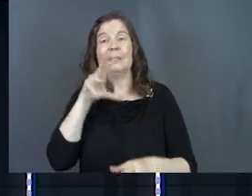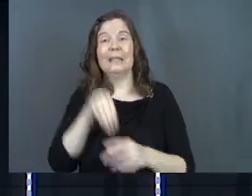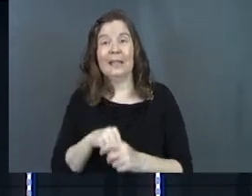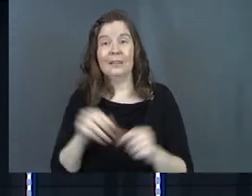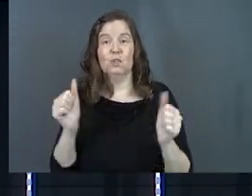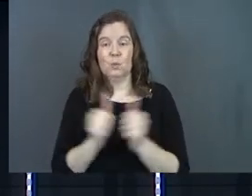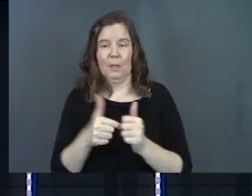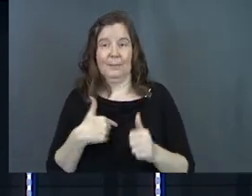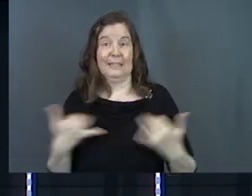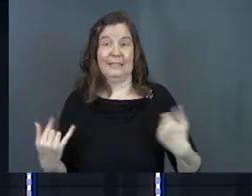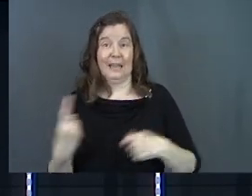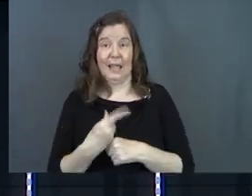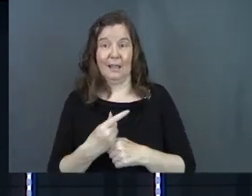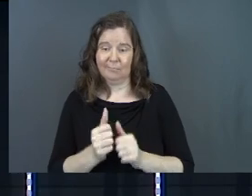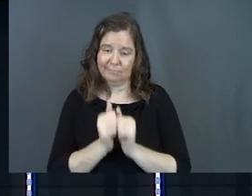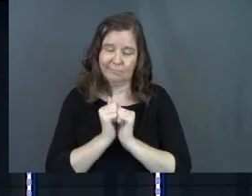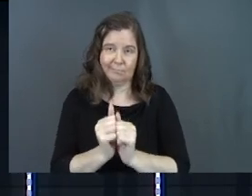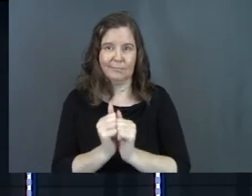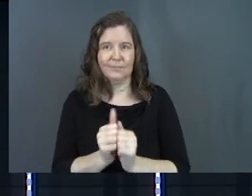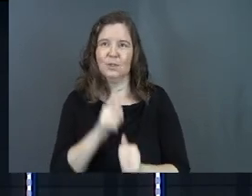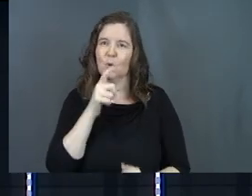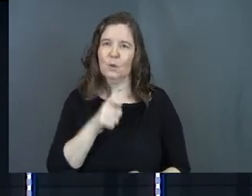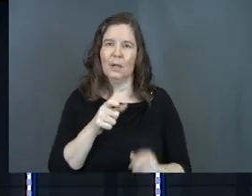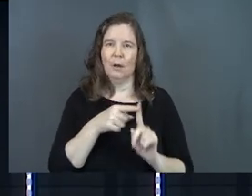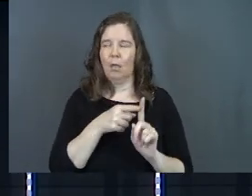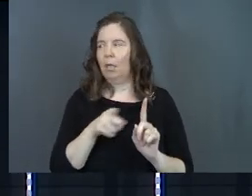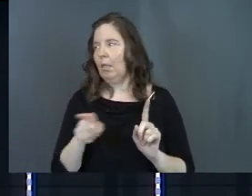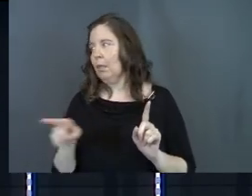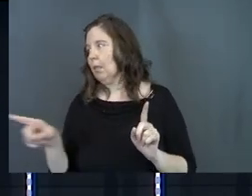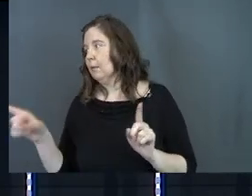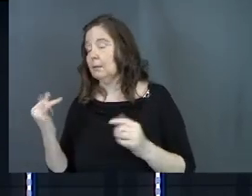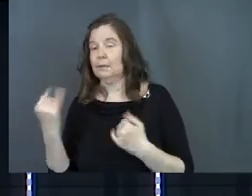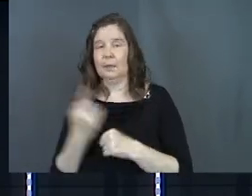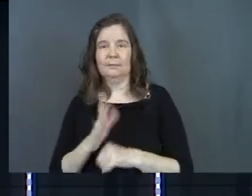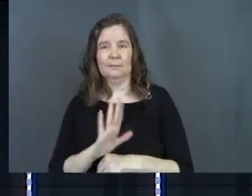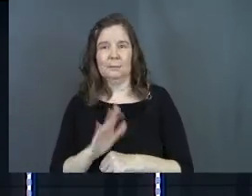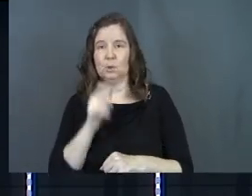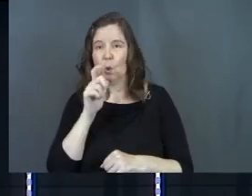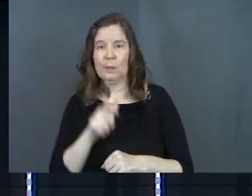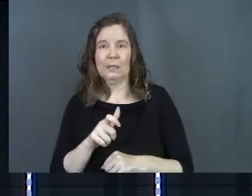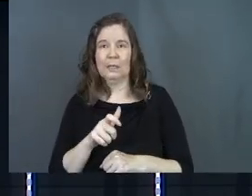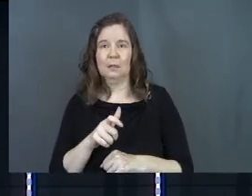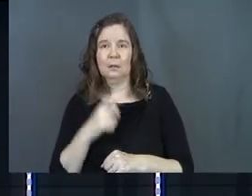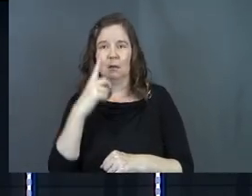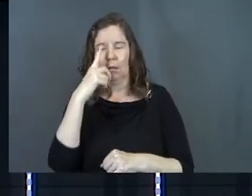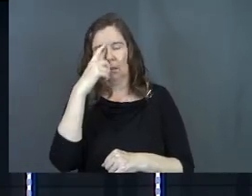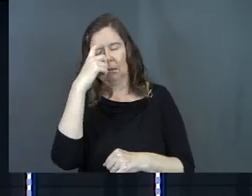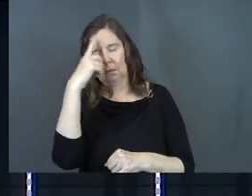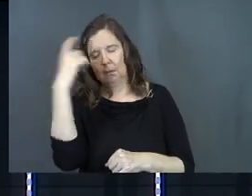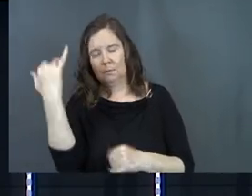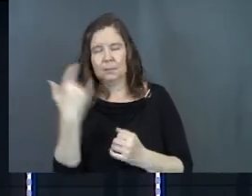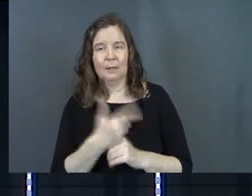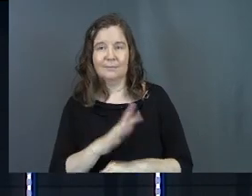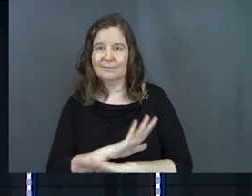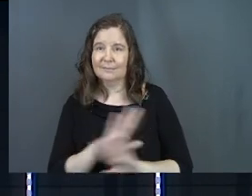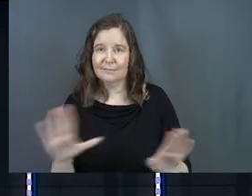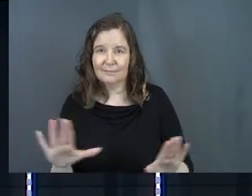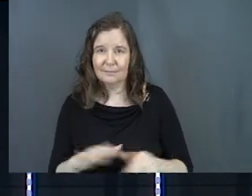in this with me today. Hey! You don't need to drift today. You don't need to doze today.